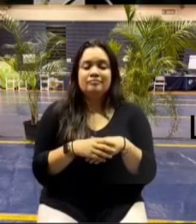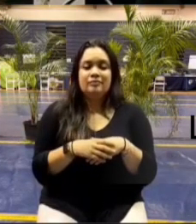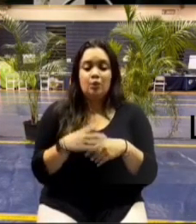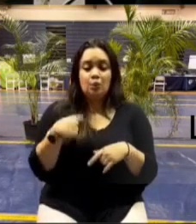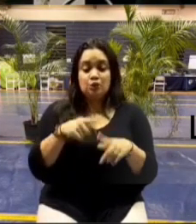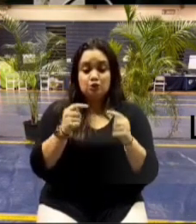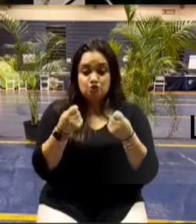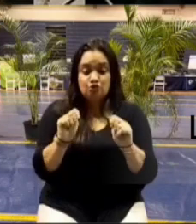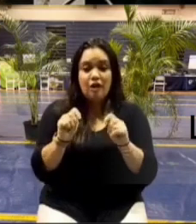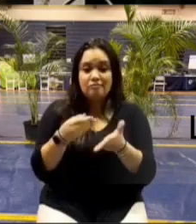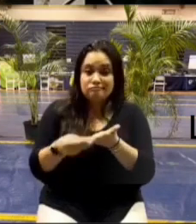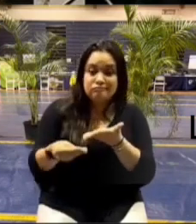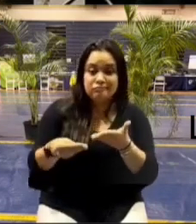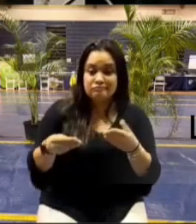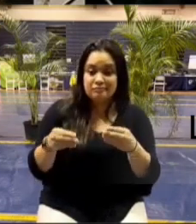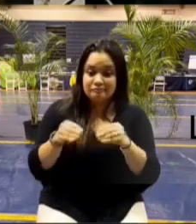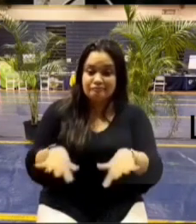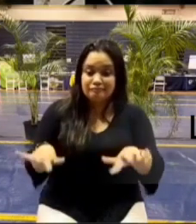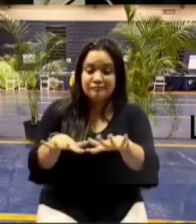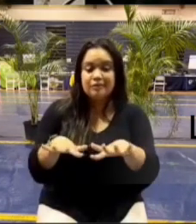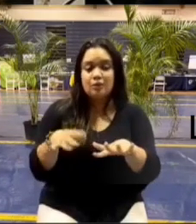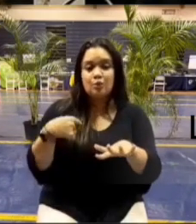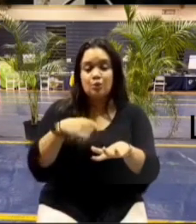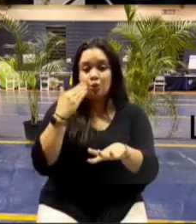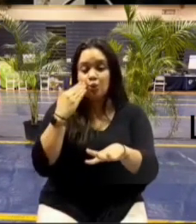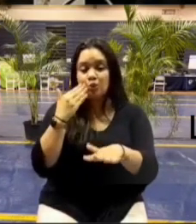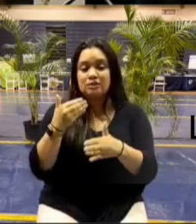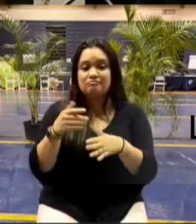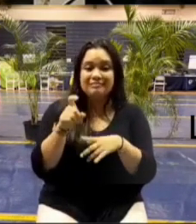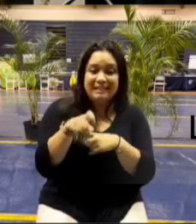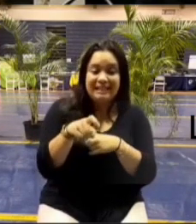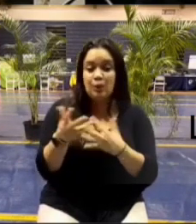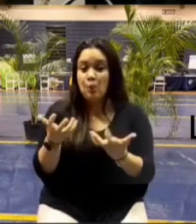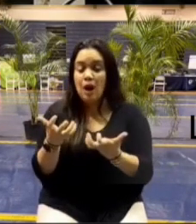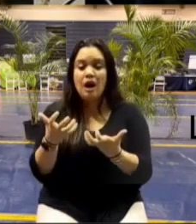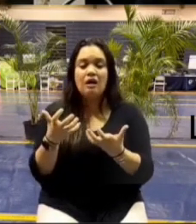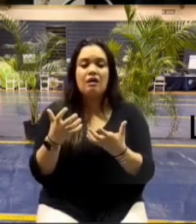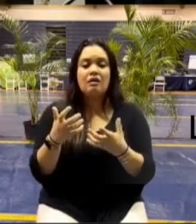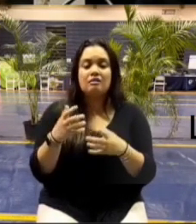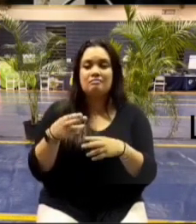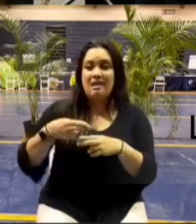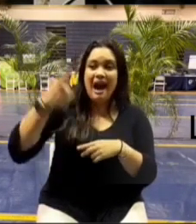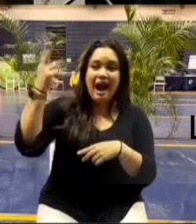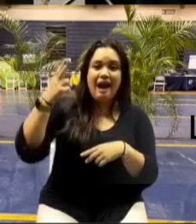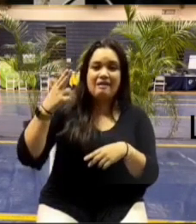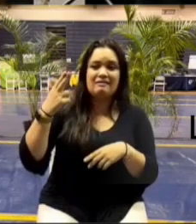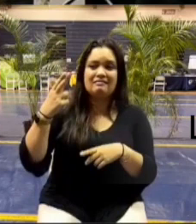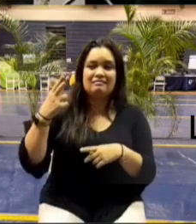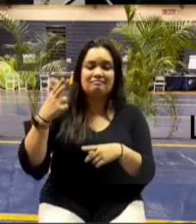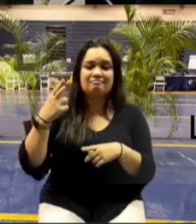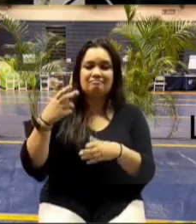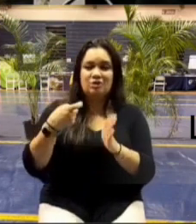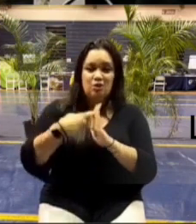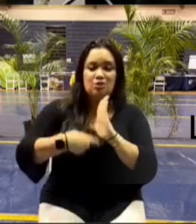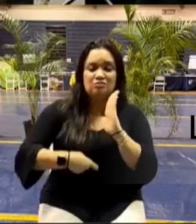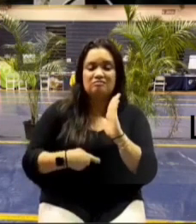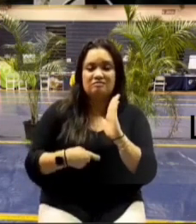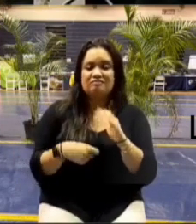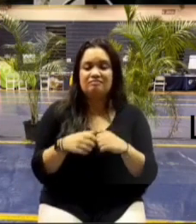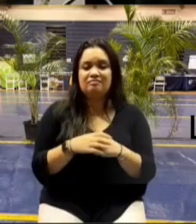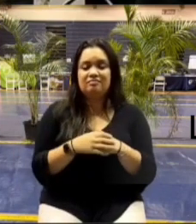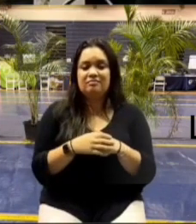because they know we need it and want it they're asking for a very high price higher than the appraised value so